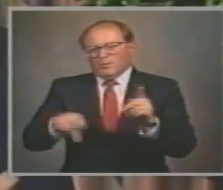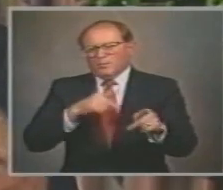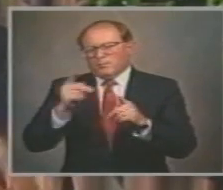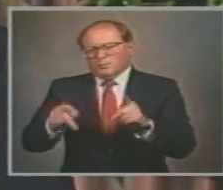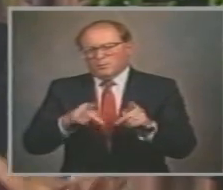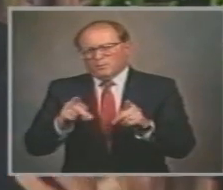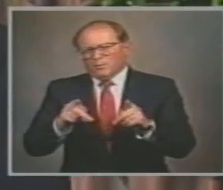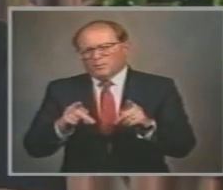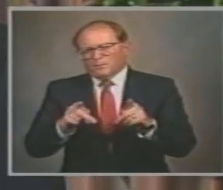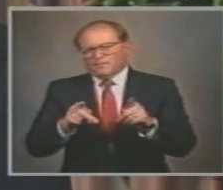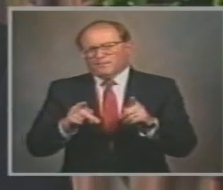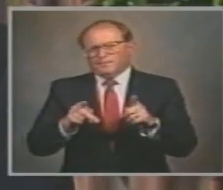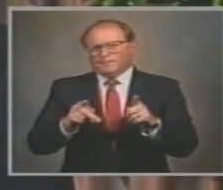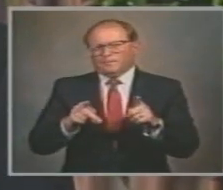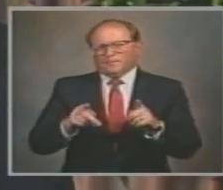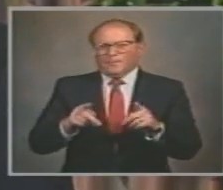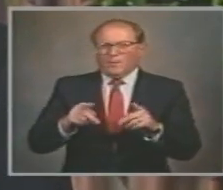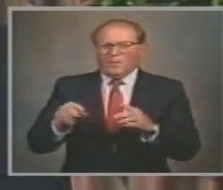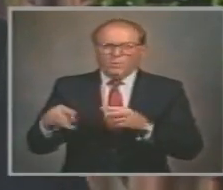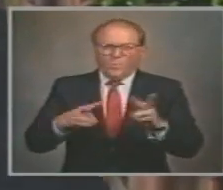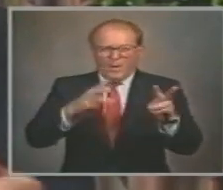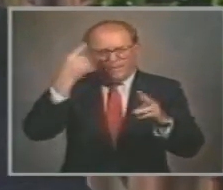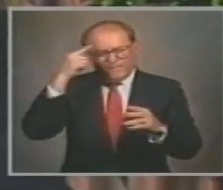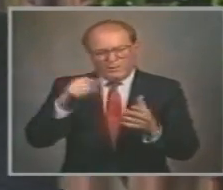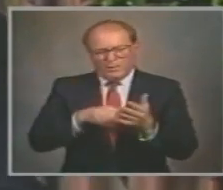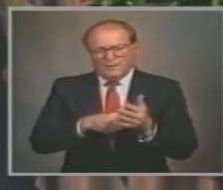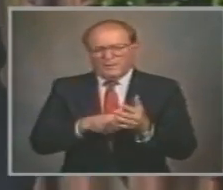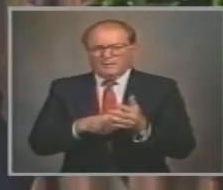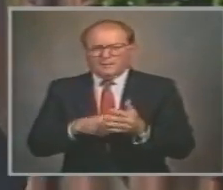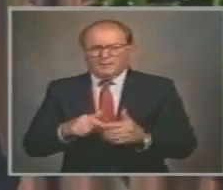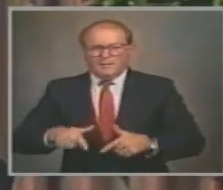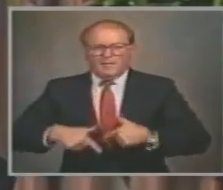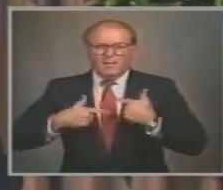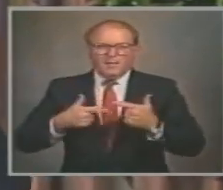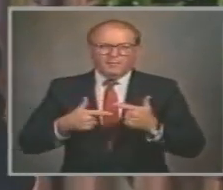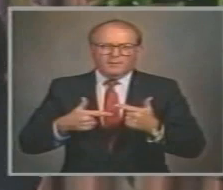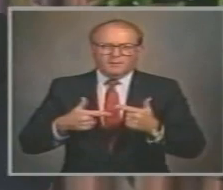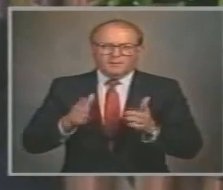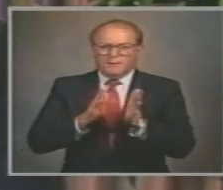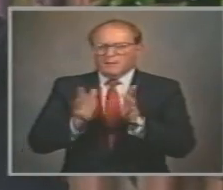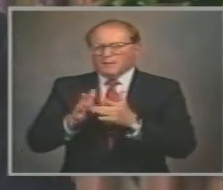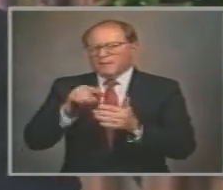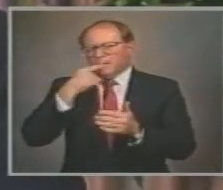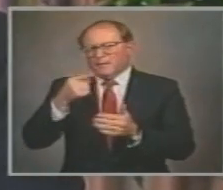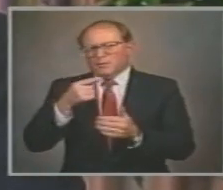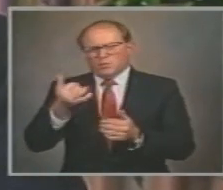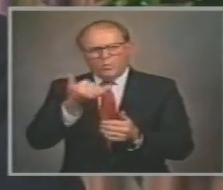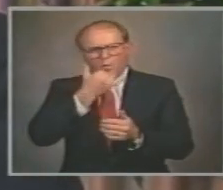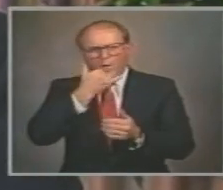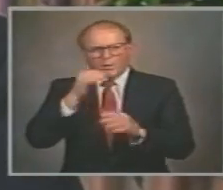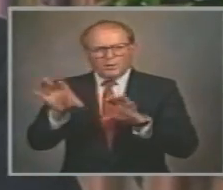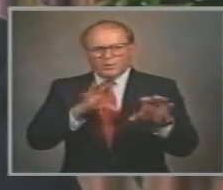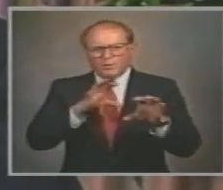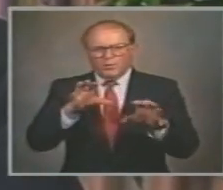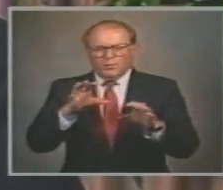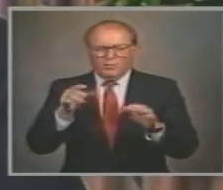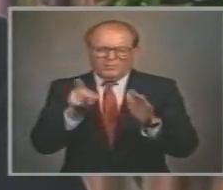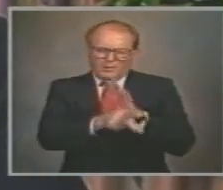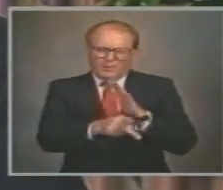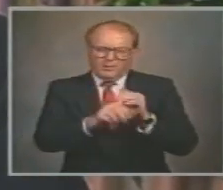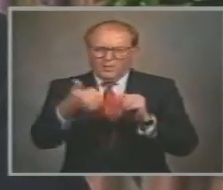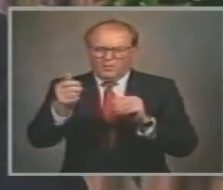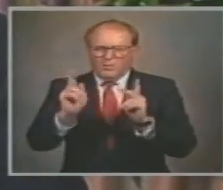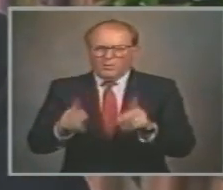this kind of noble living He says It isn't only wrong To commit murder But it's wrong To hate another person